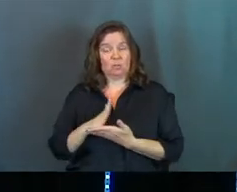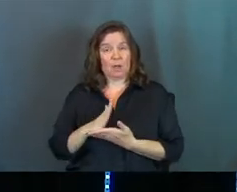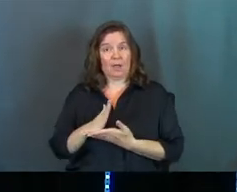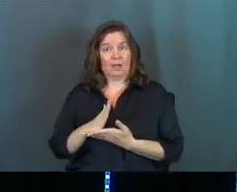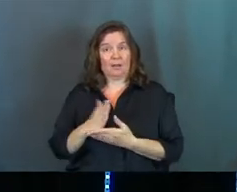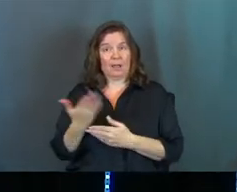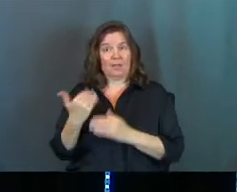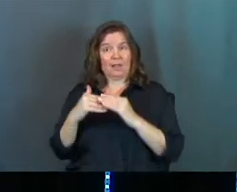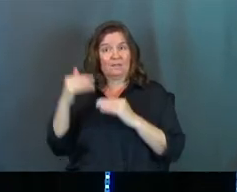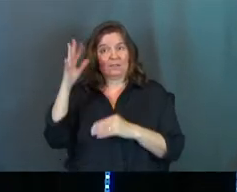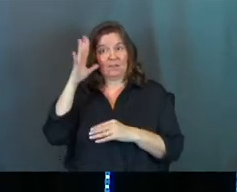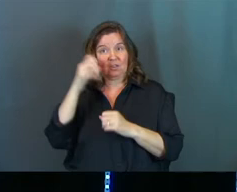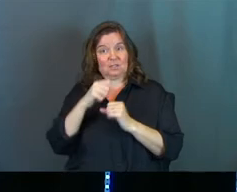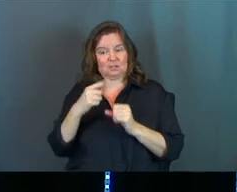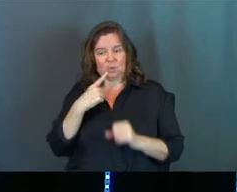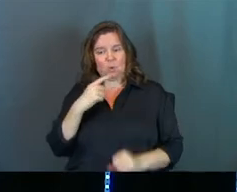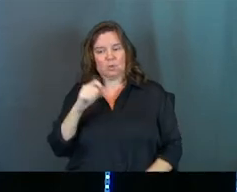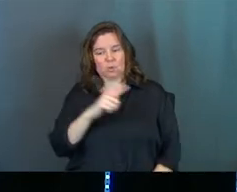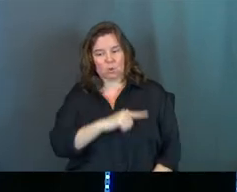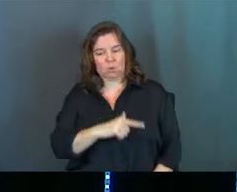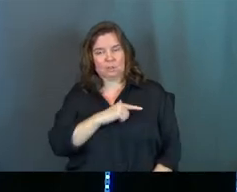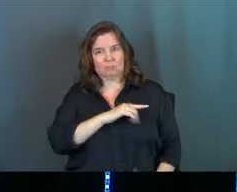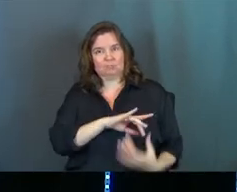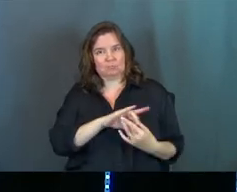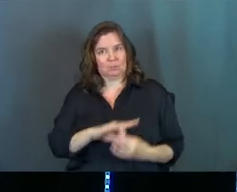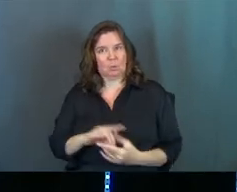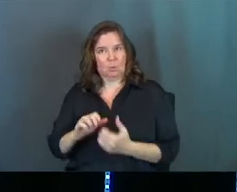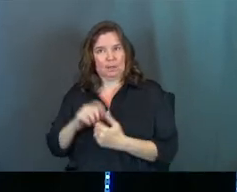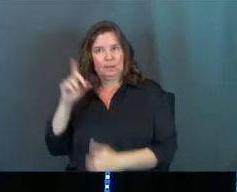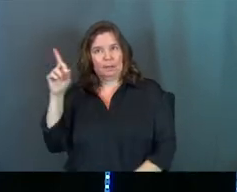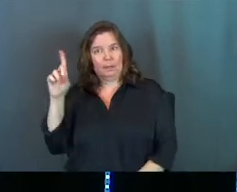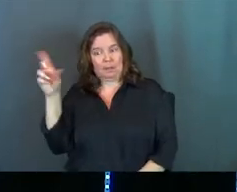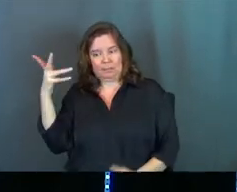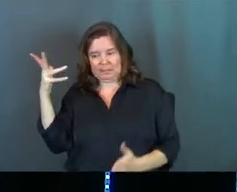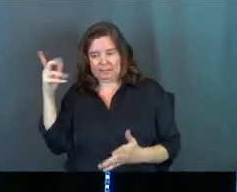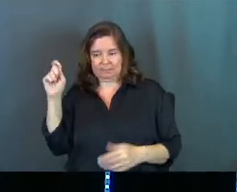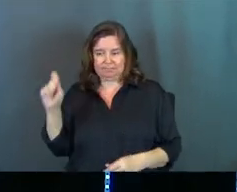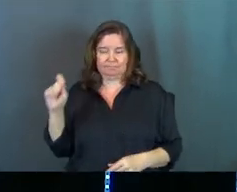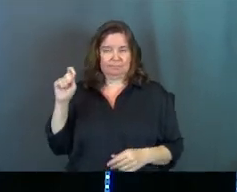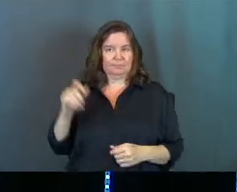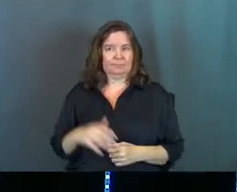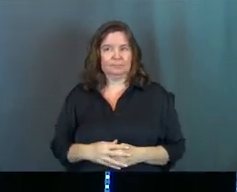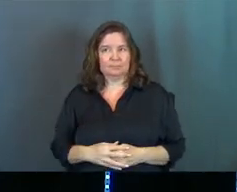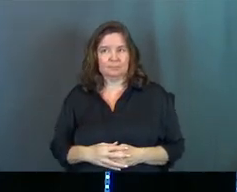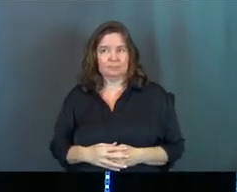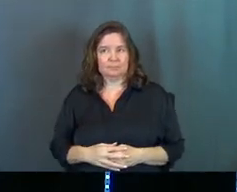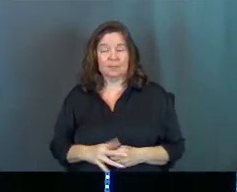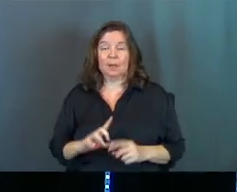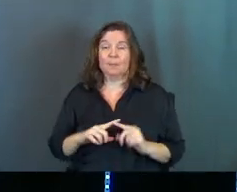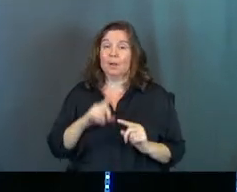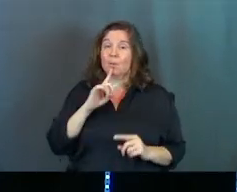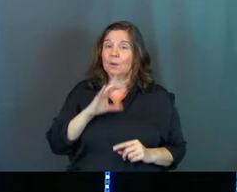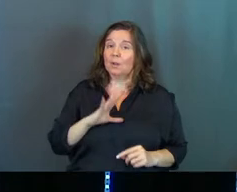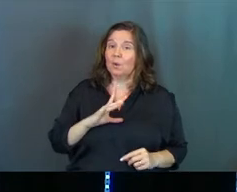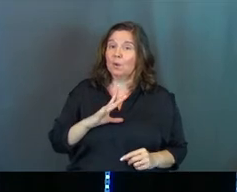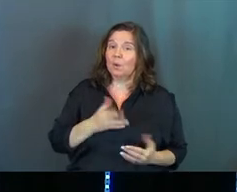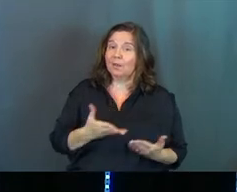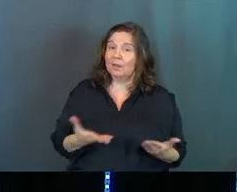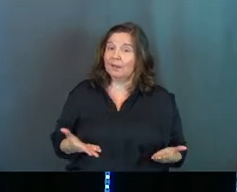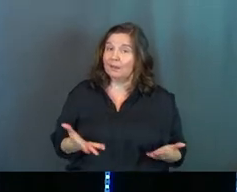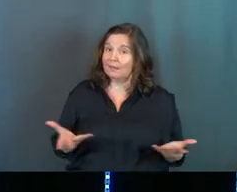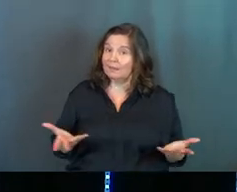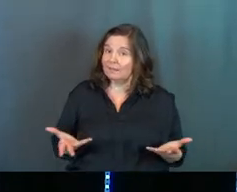creator and our heavenly father, our savior, to go, yeah, your loyalty should lie with me, and that's it. And we should go, okay. But the really cool news